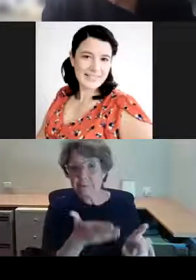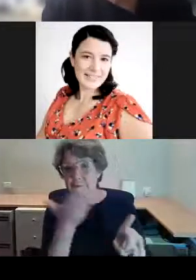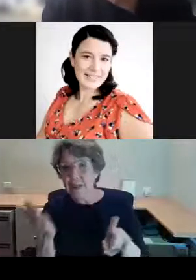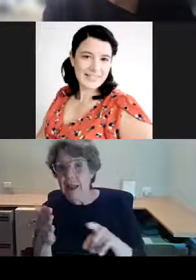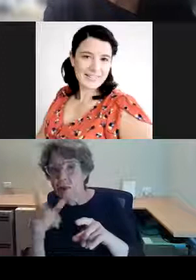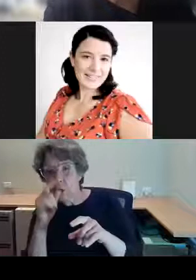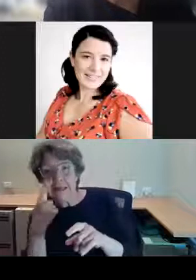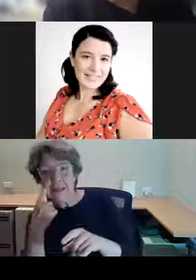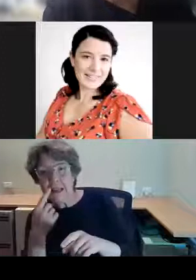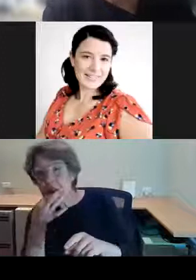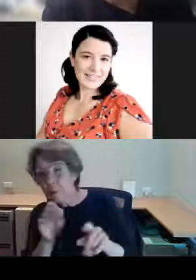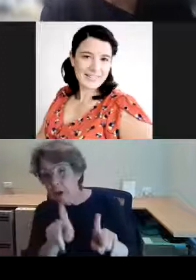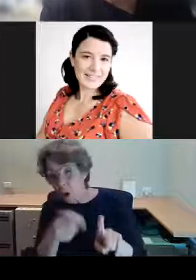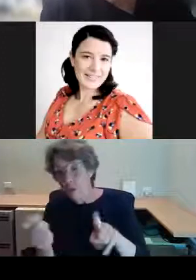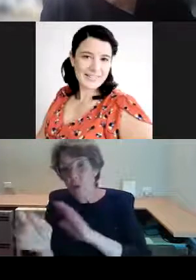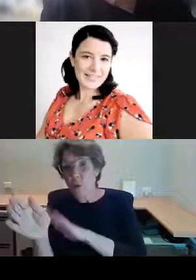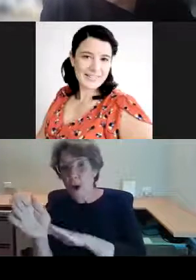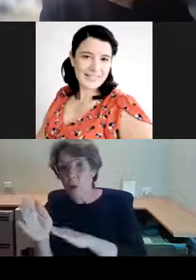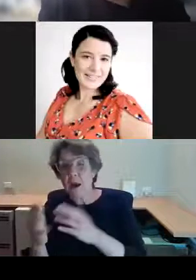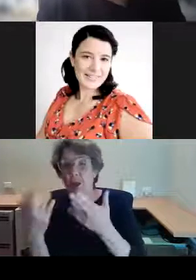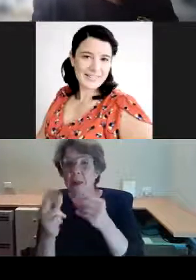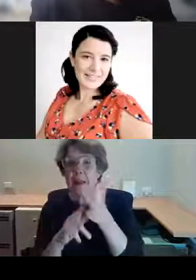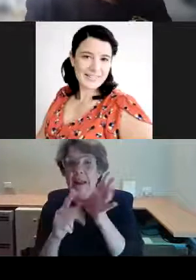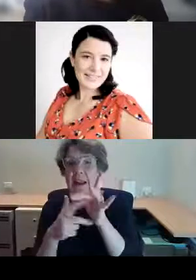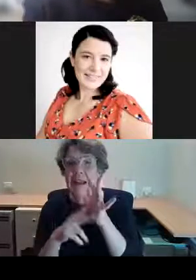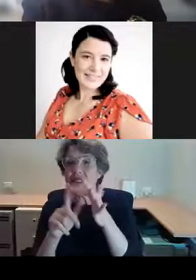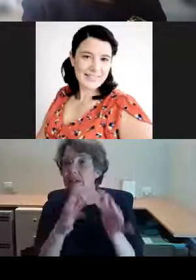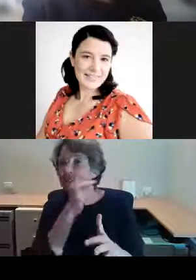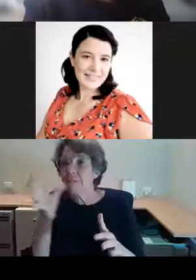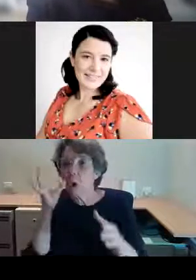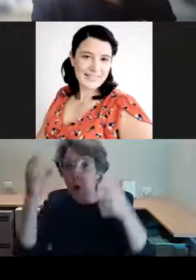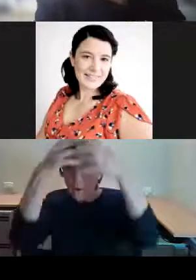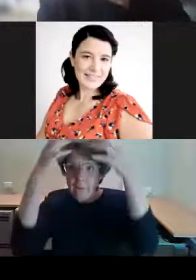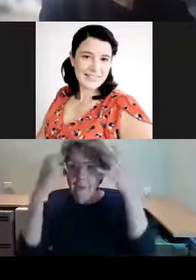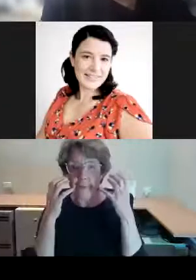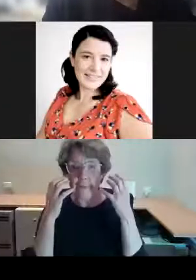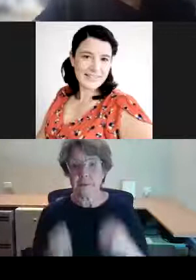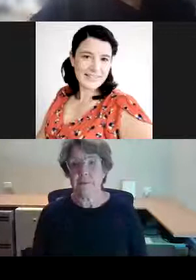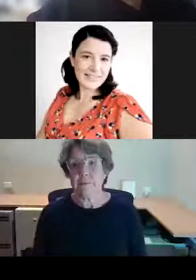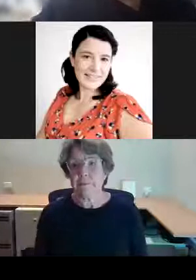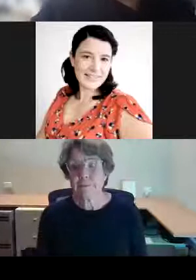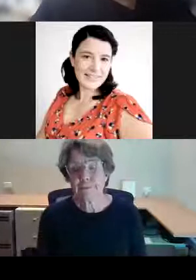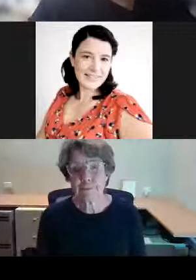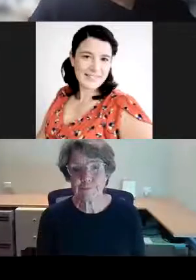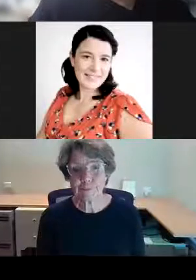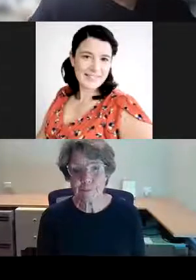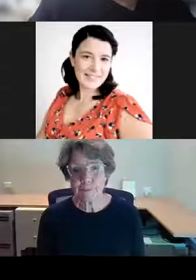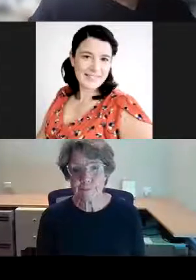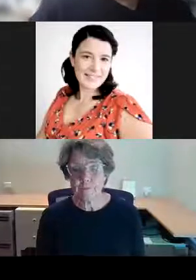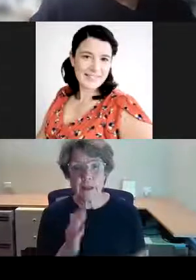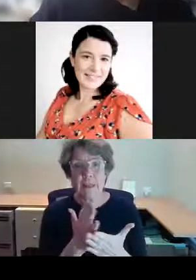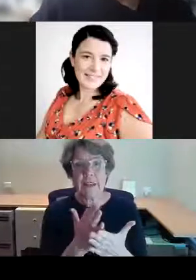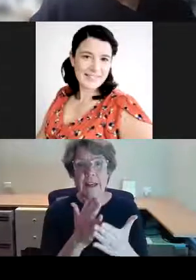behind a wreath of Australian native flora. So those two works have a resonance with the windows that we saw